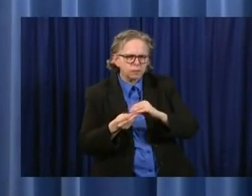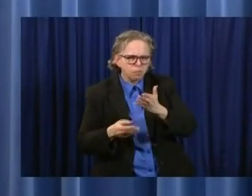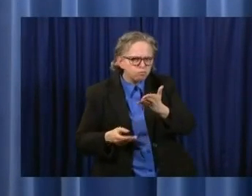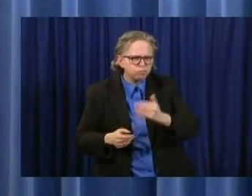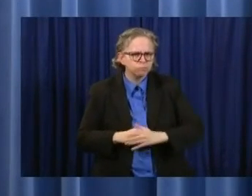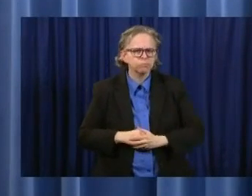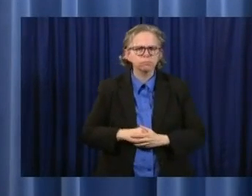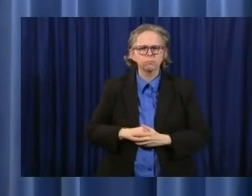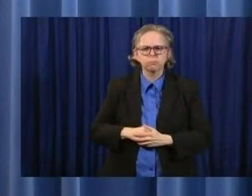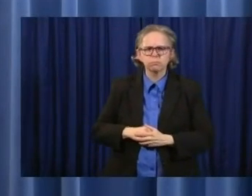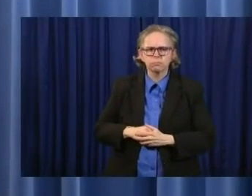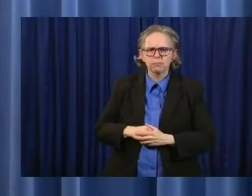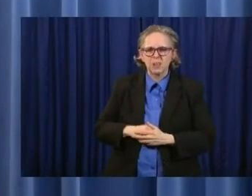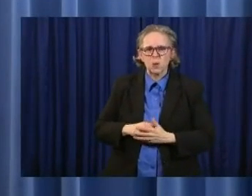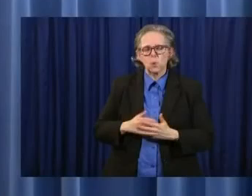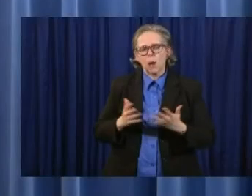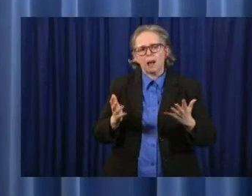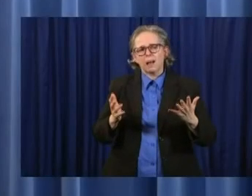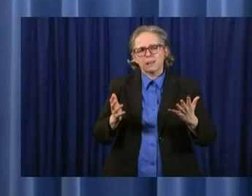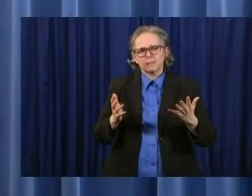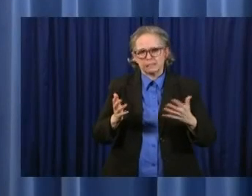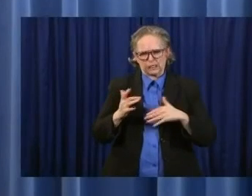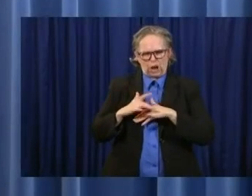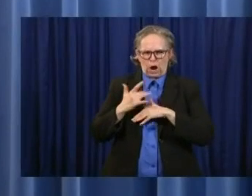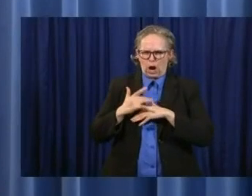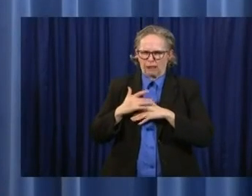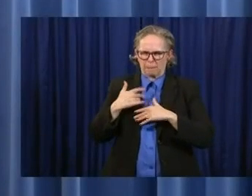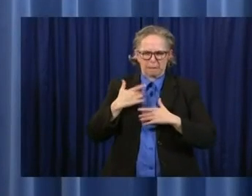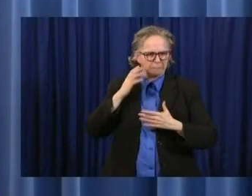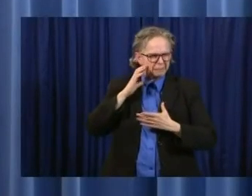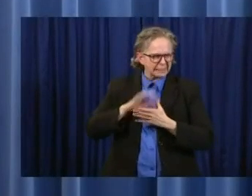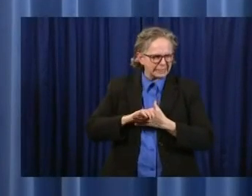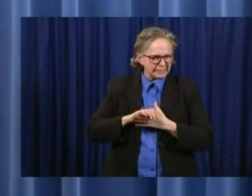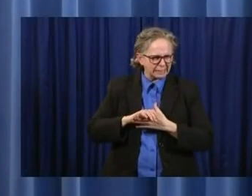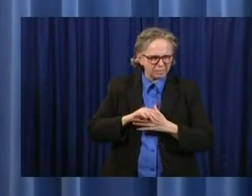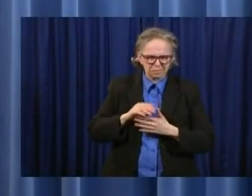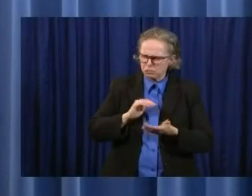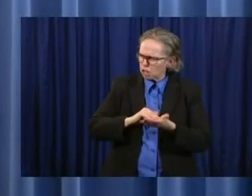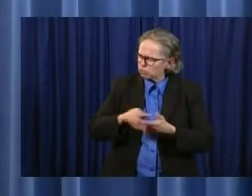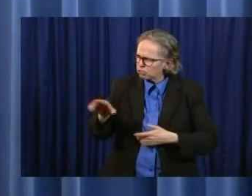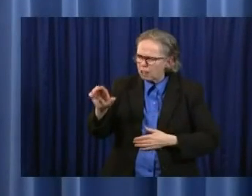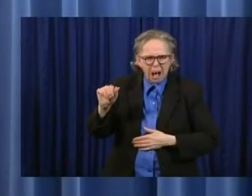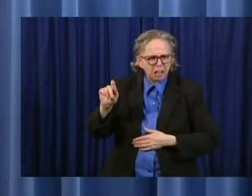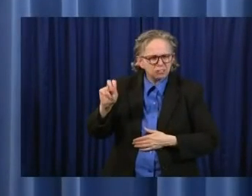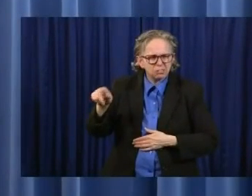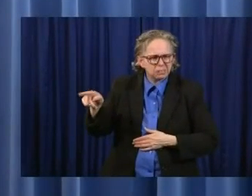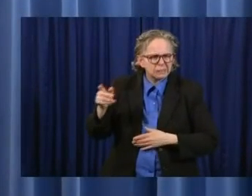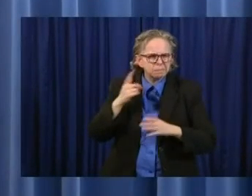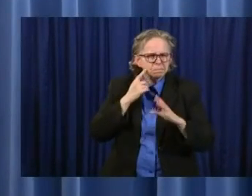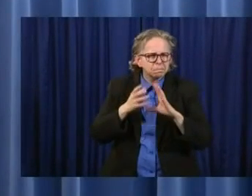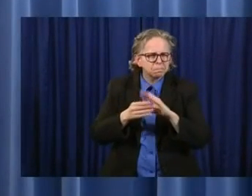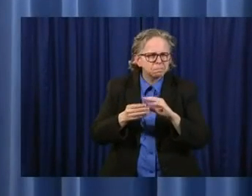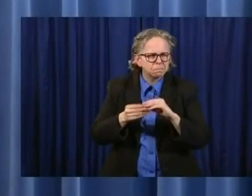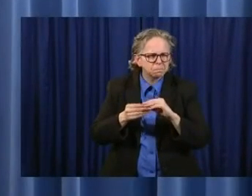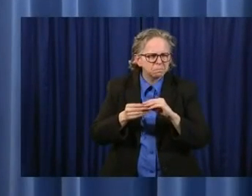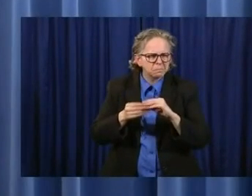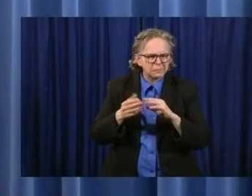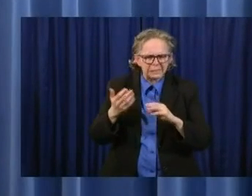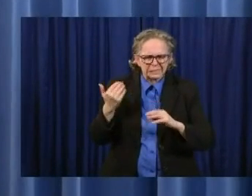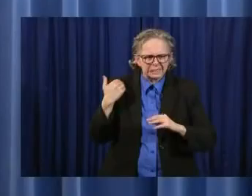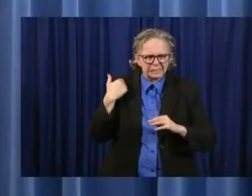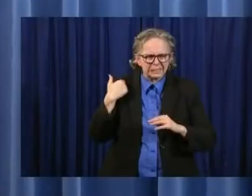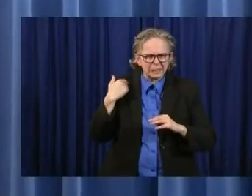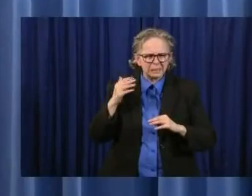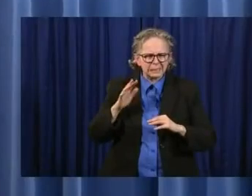We're early on, uh, believe that, uh, Dr. Acton, uh, said the last survey we took, uh, there was about